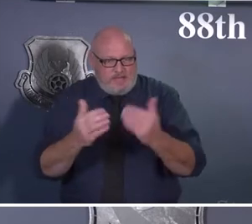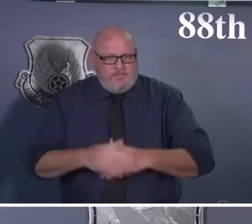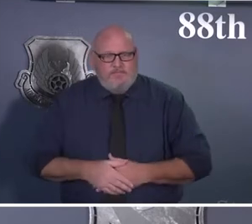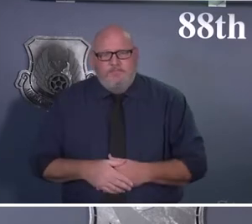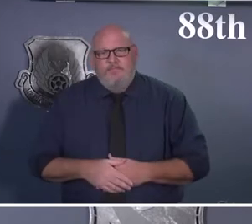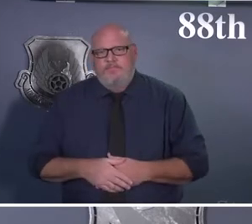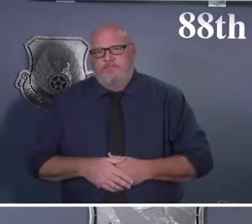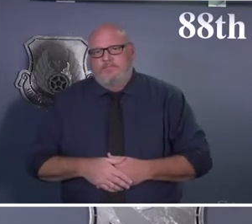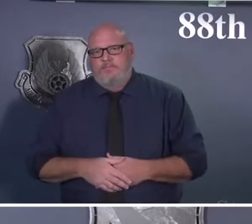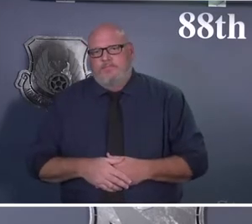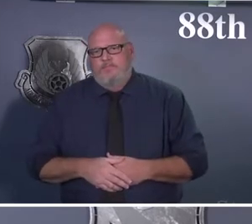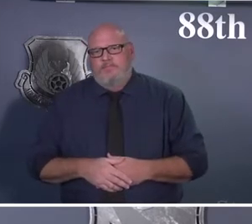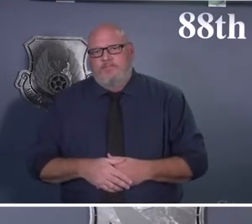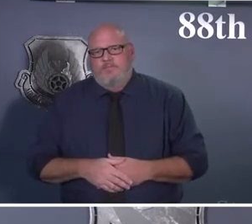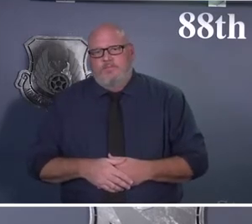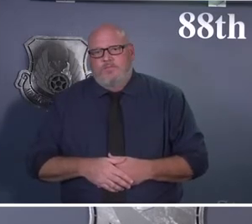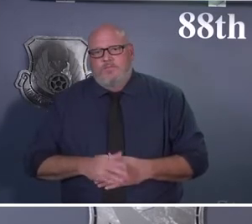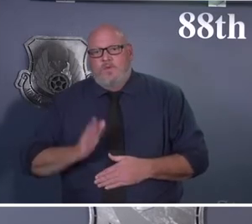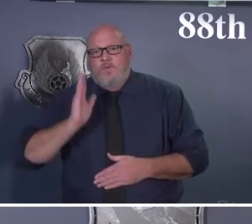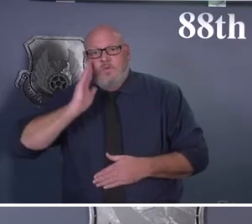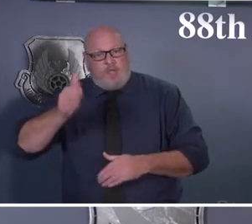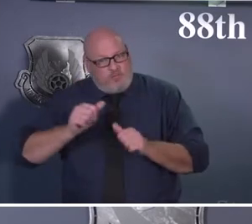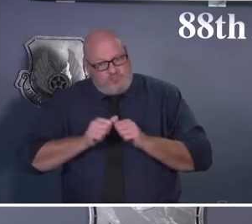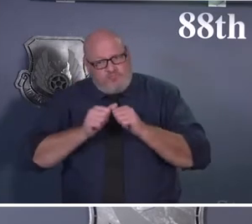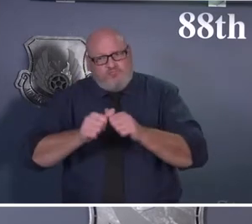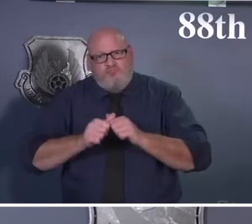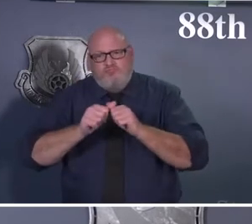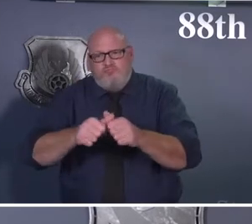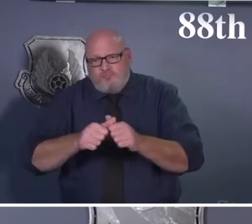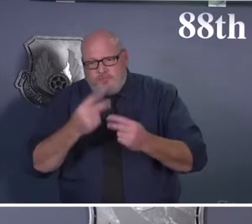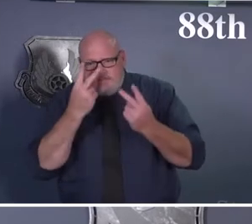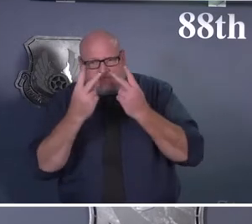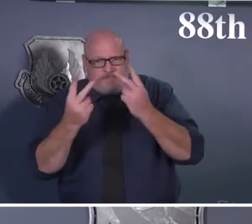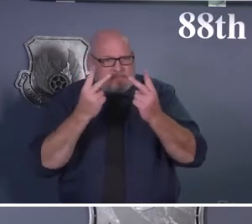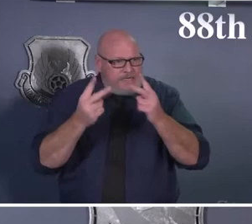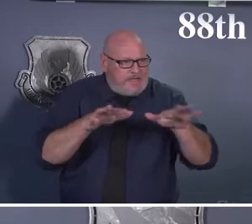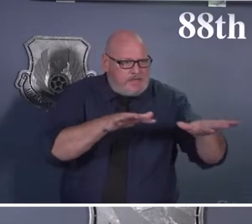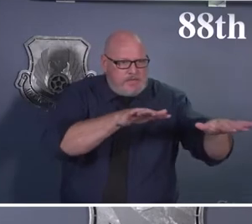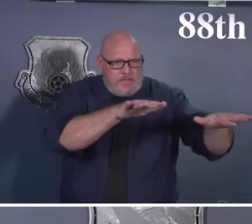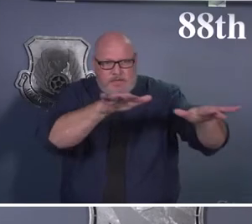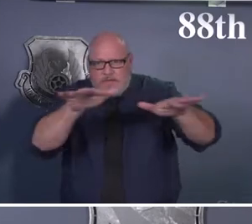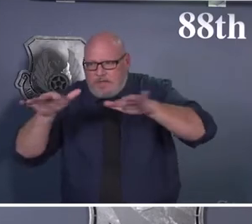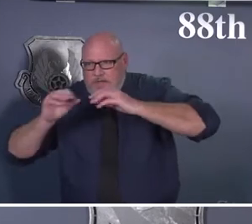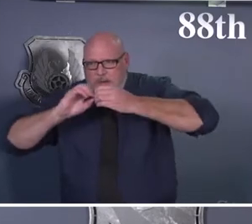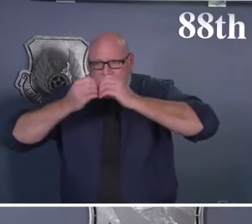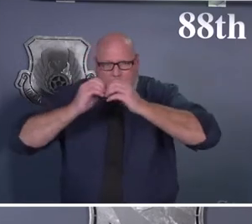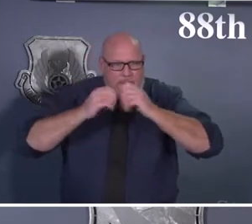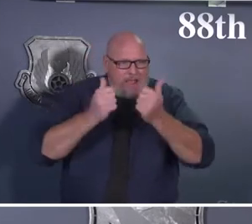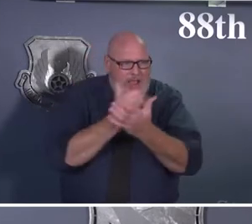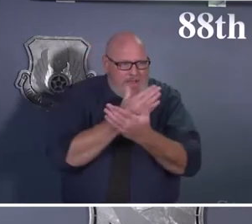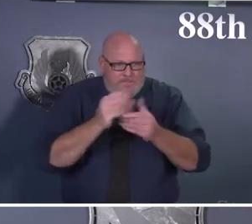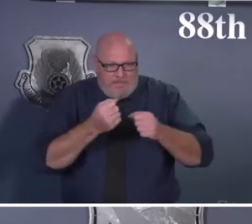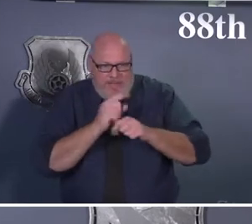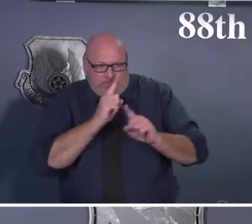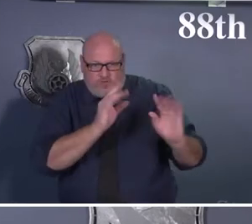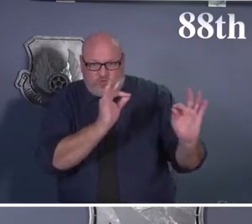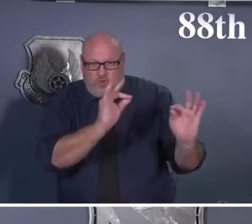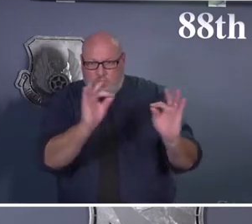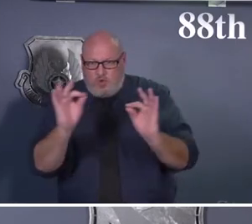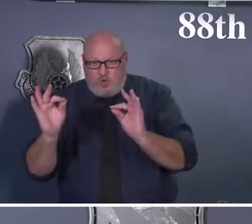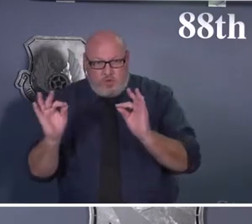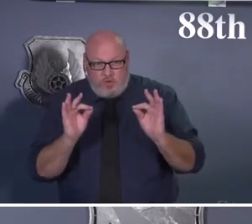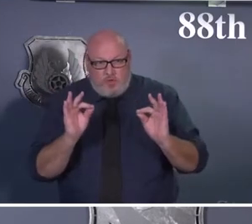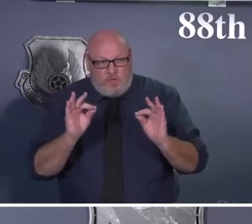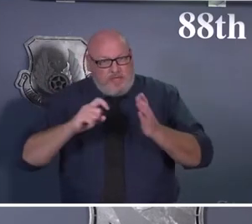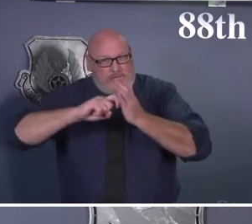continue to see going on because they are the proven measures of mask wear, vaccination, social distancing that limit the spread of the